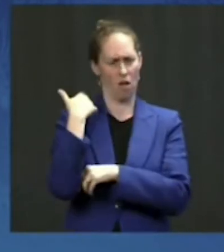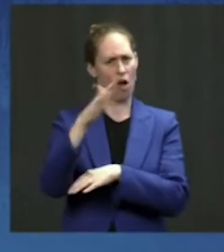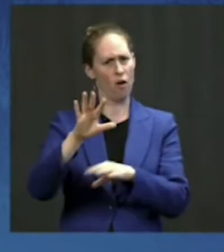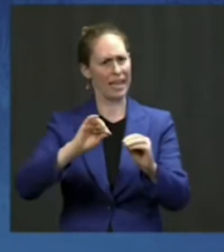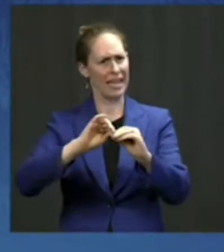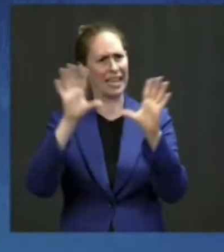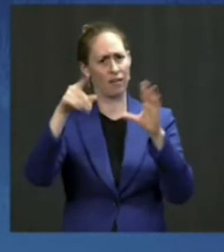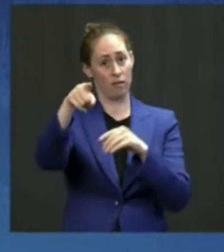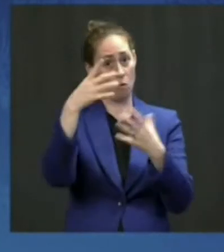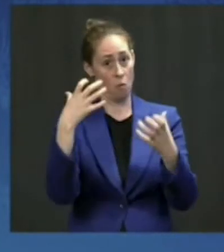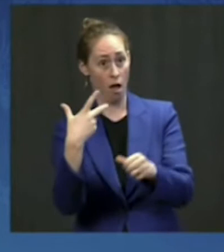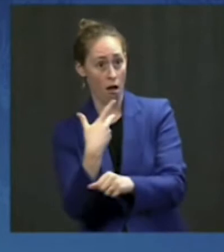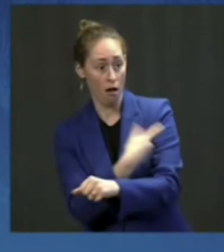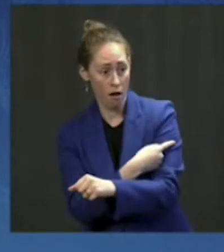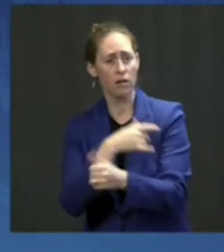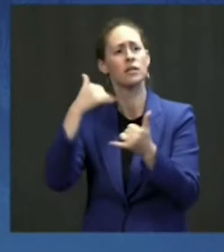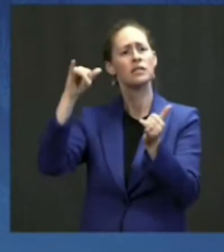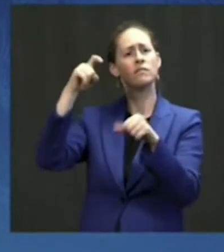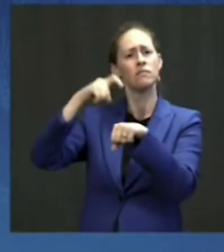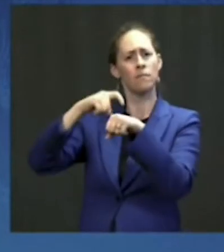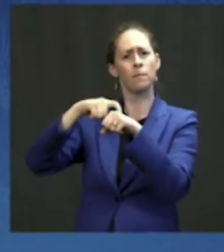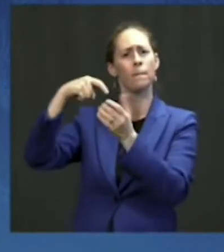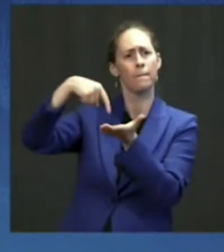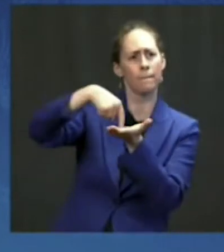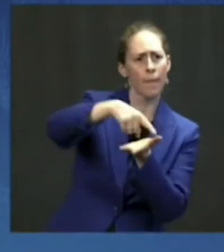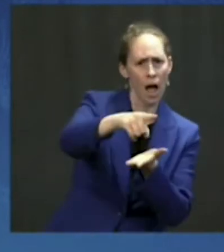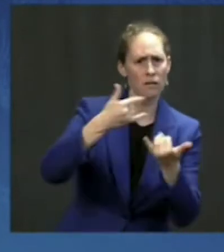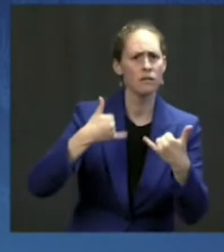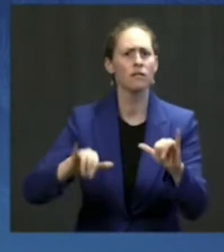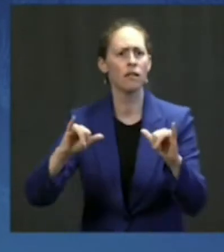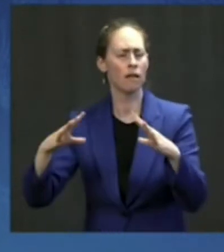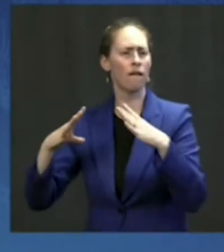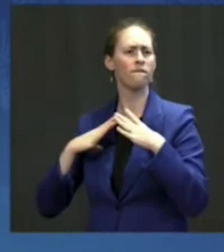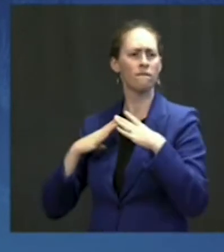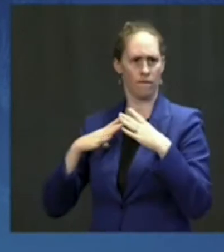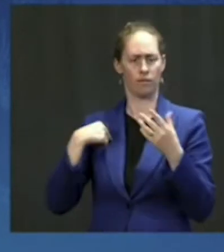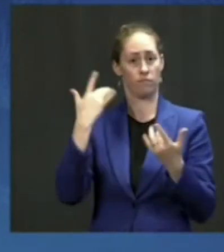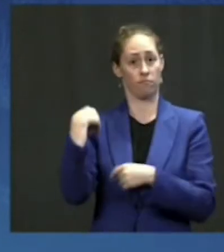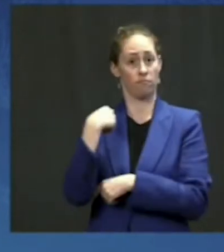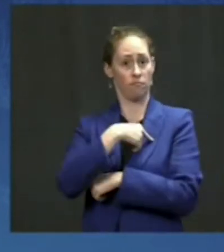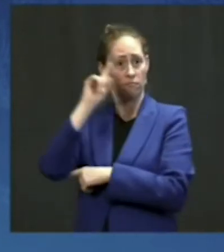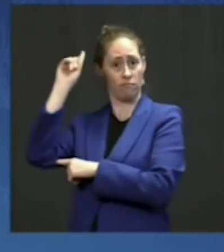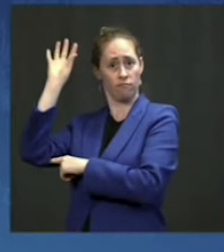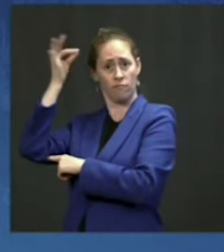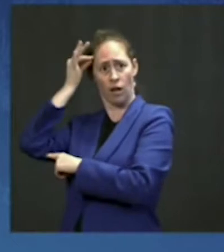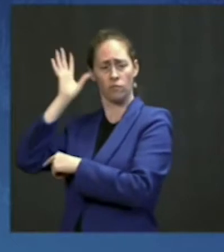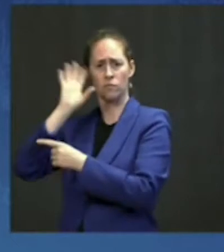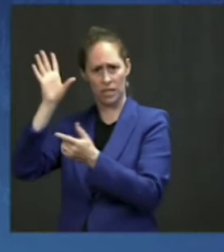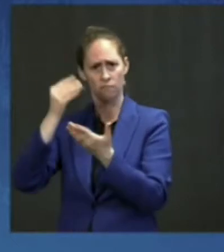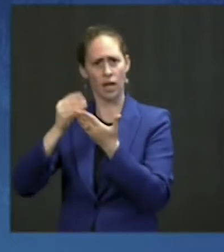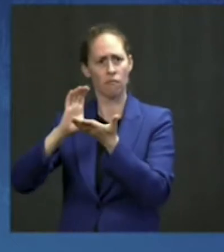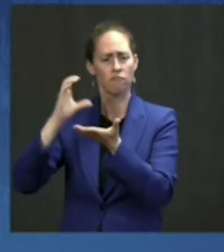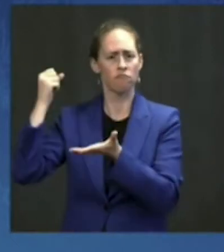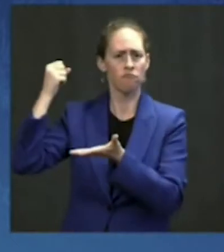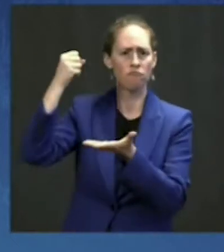and still get paid. Thanks to the American Rescue Plan, the federal government is fully reimbursing any small or medium-sized business that